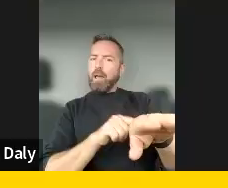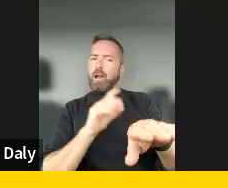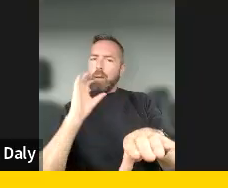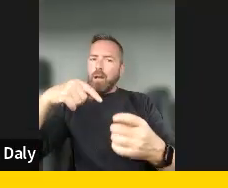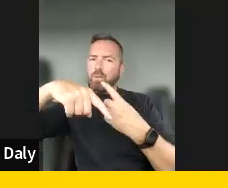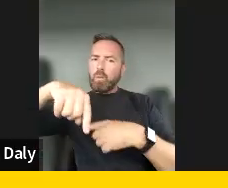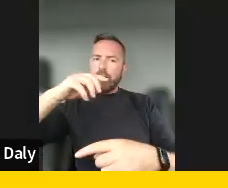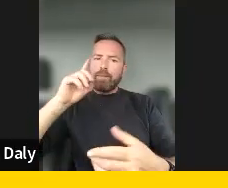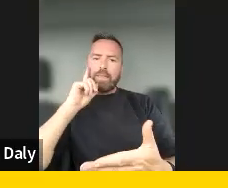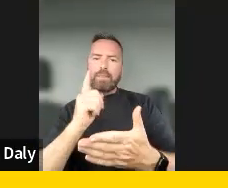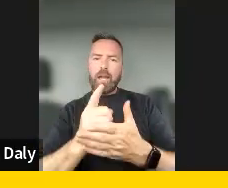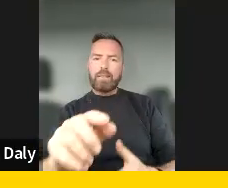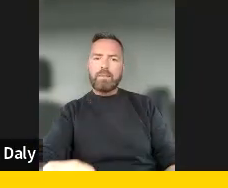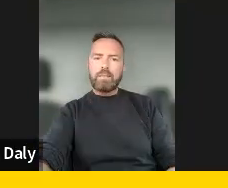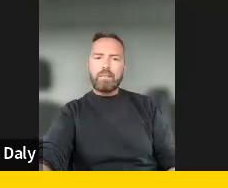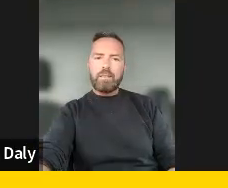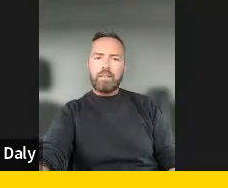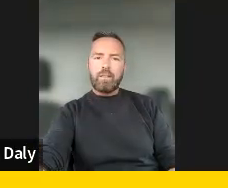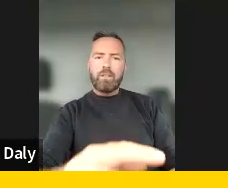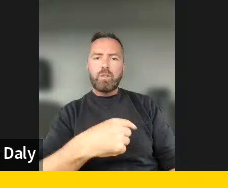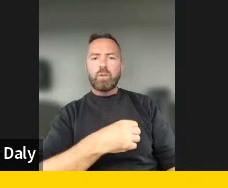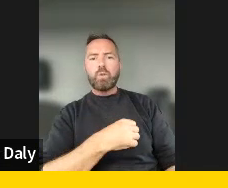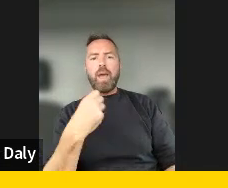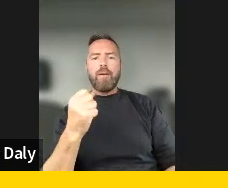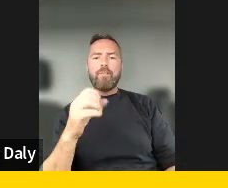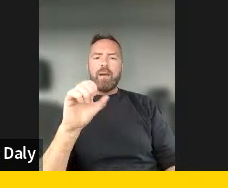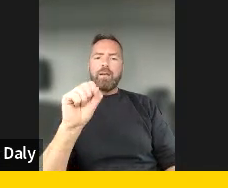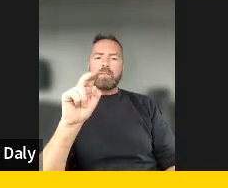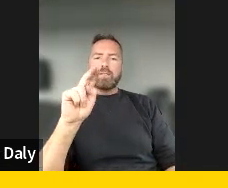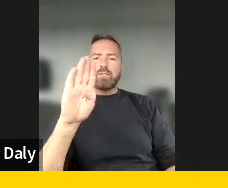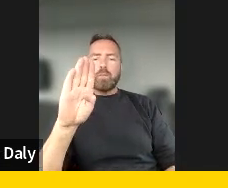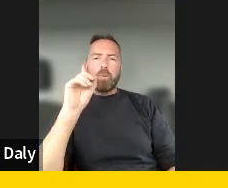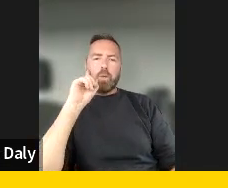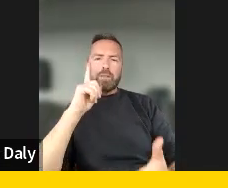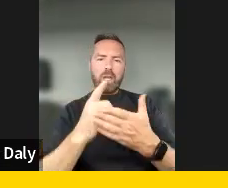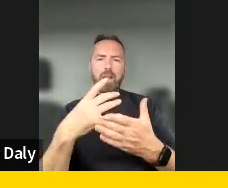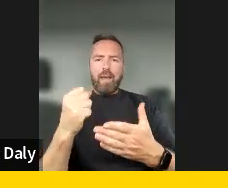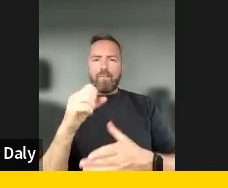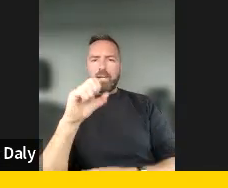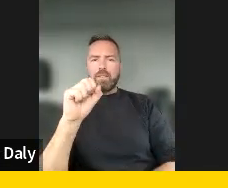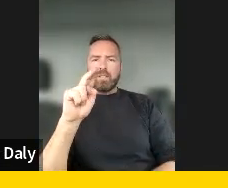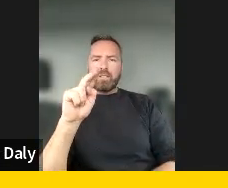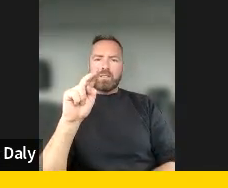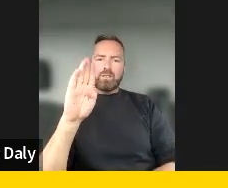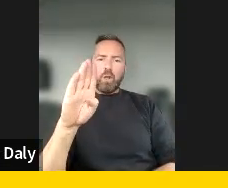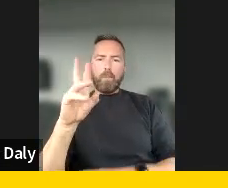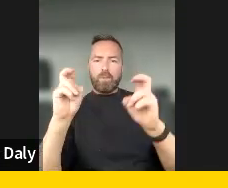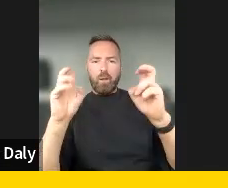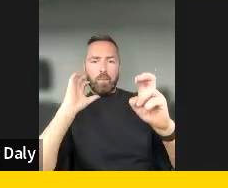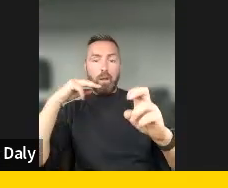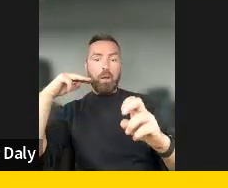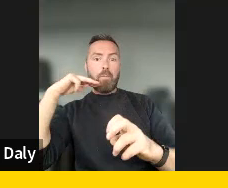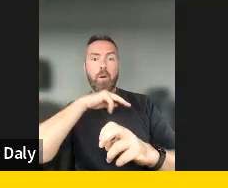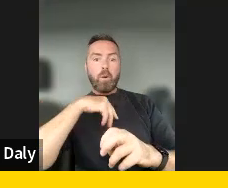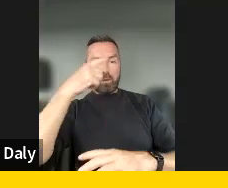decided at ECAS to, uh, have this subtopic because we do think that, um, it is important to discuss what we think are the